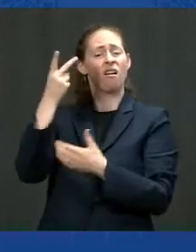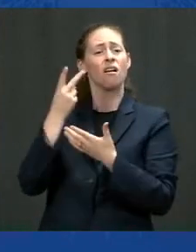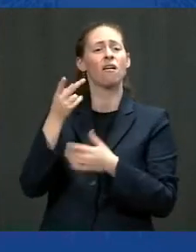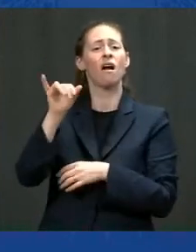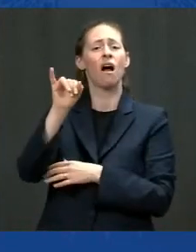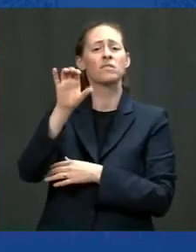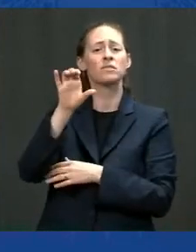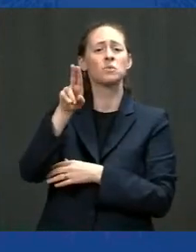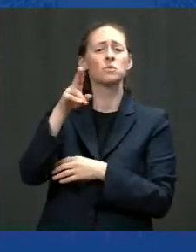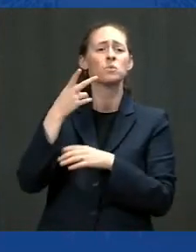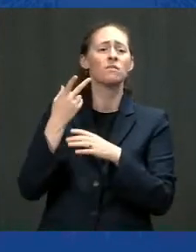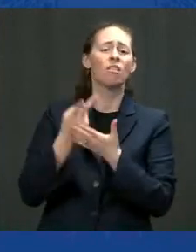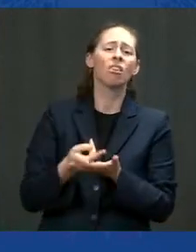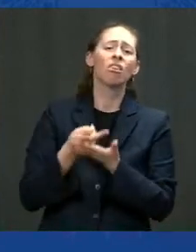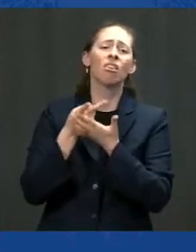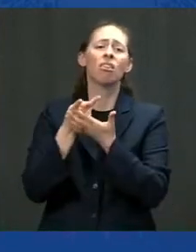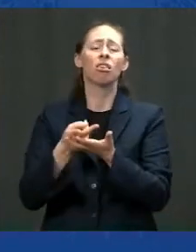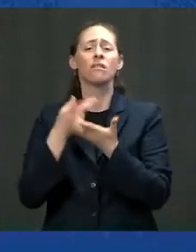really mean